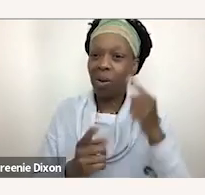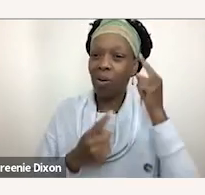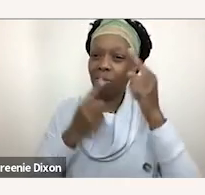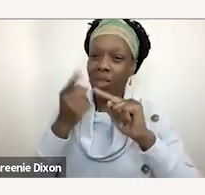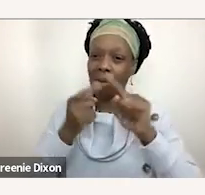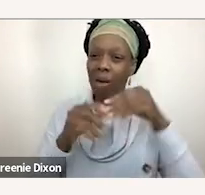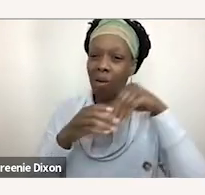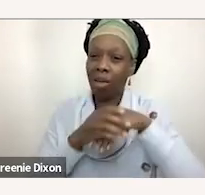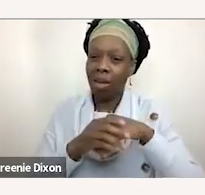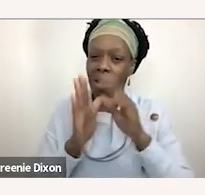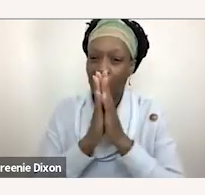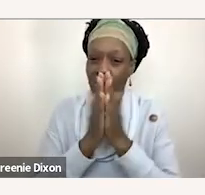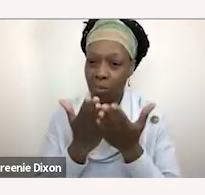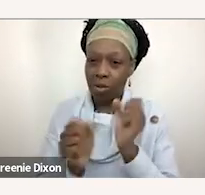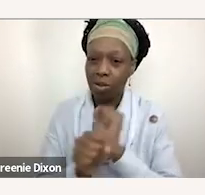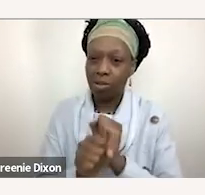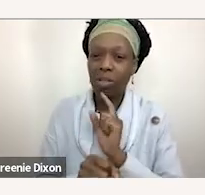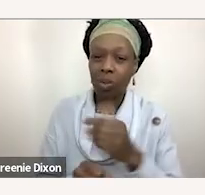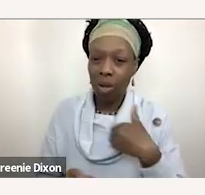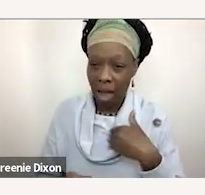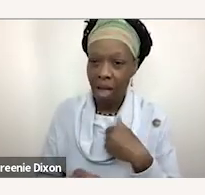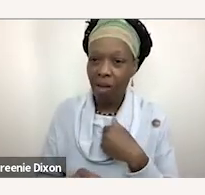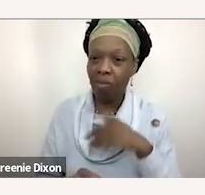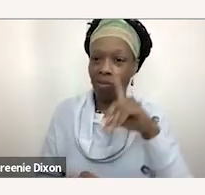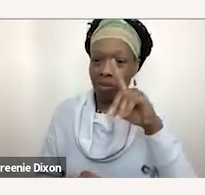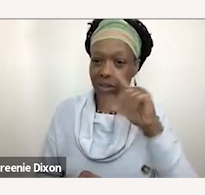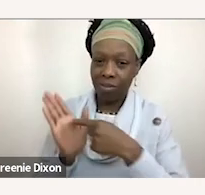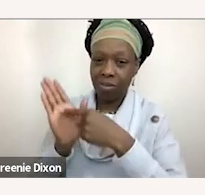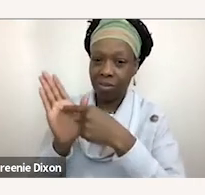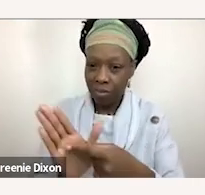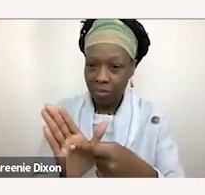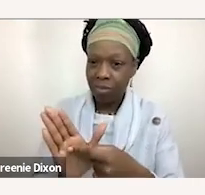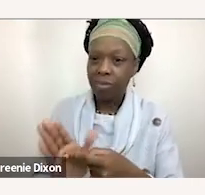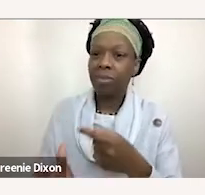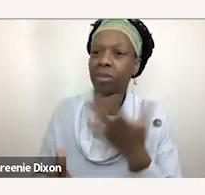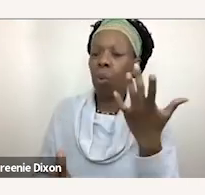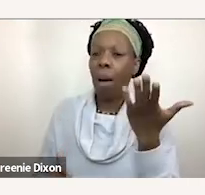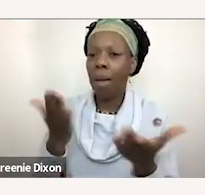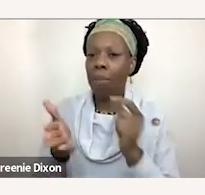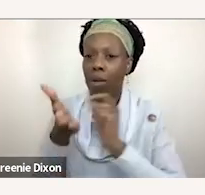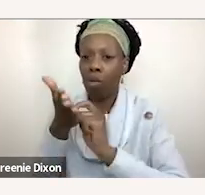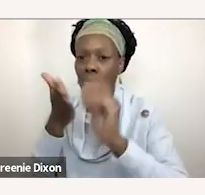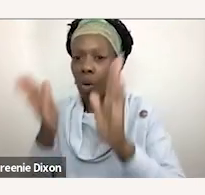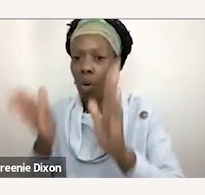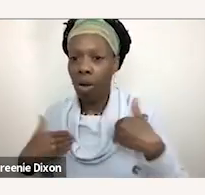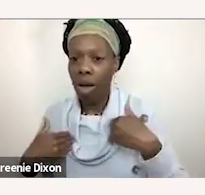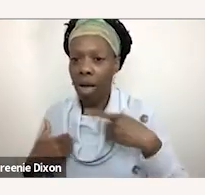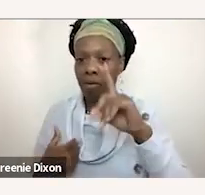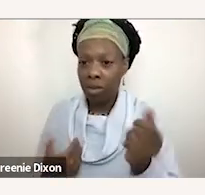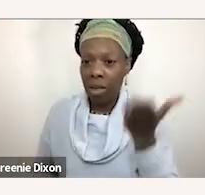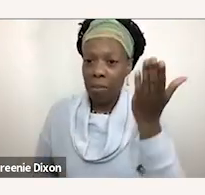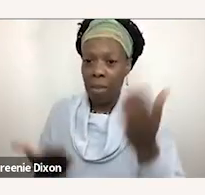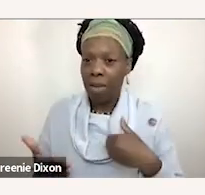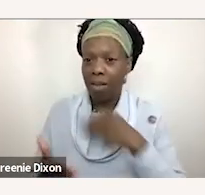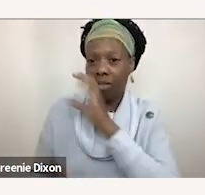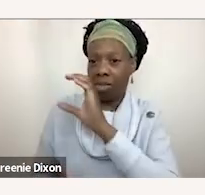those books making sure that there is disability representation whether it be because the author has a disability whether it be that the characters in the books